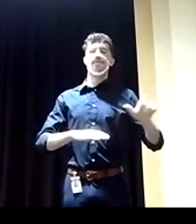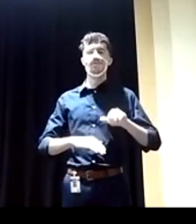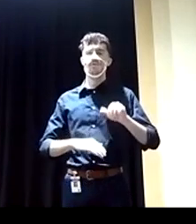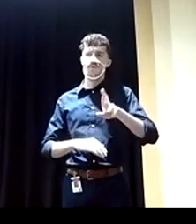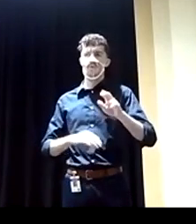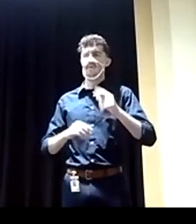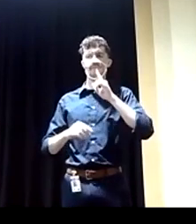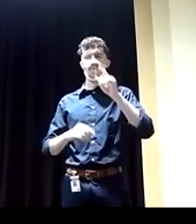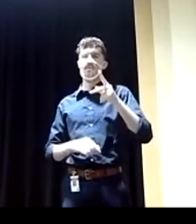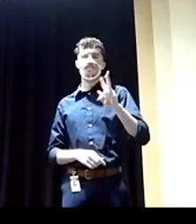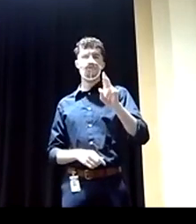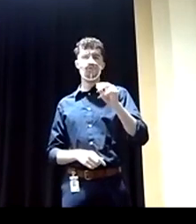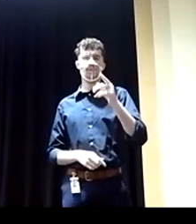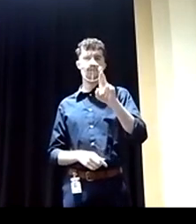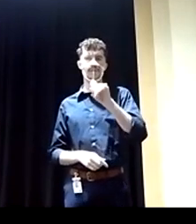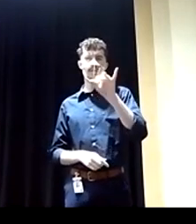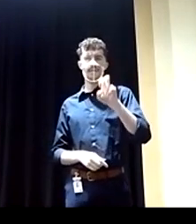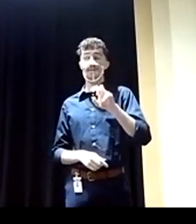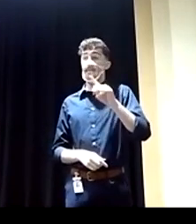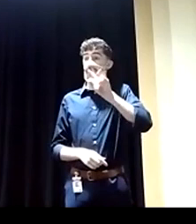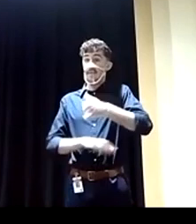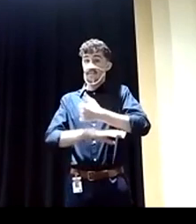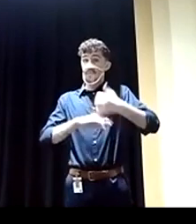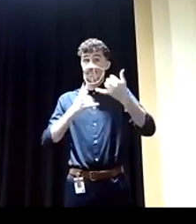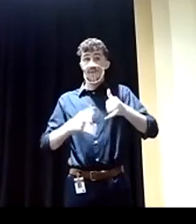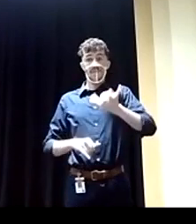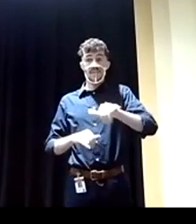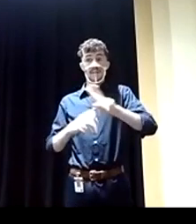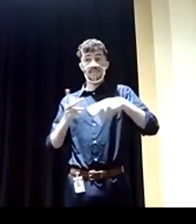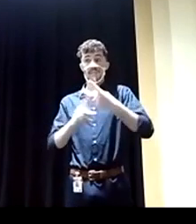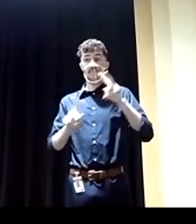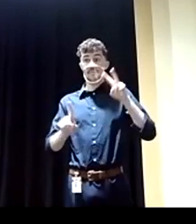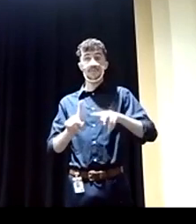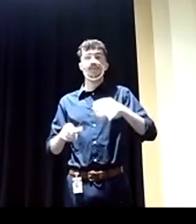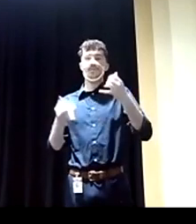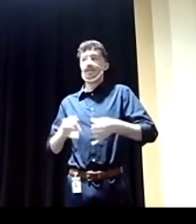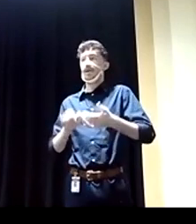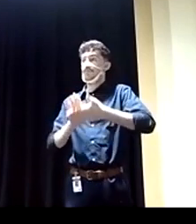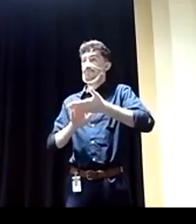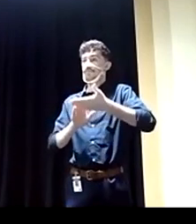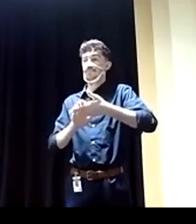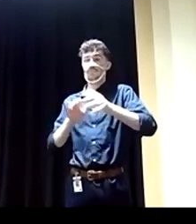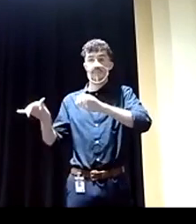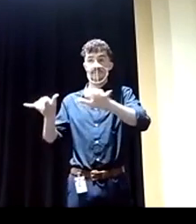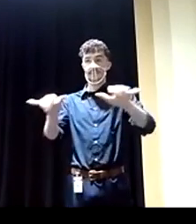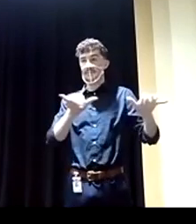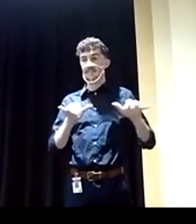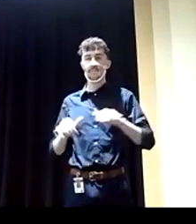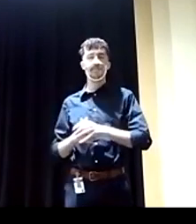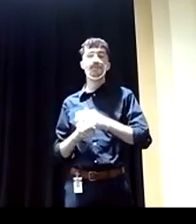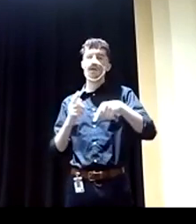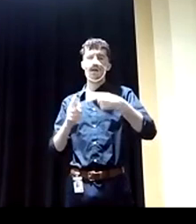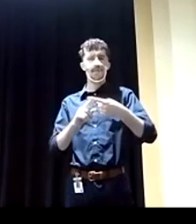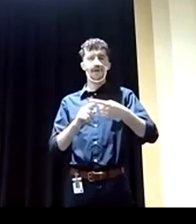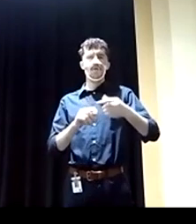But now that platform is now really what everyone is running on nationally as a Democrat. And in terms of foreign policies, you know,